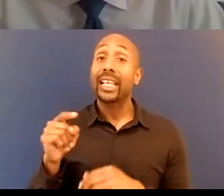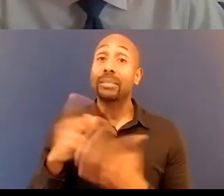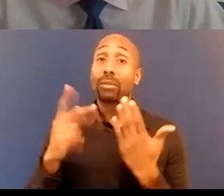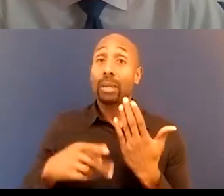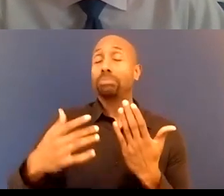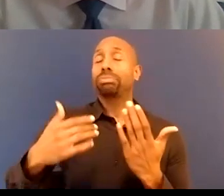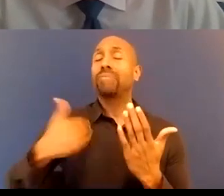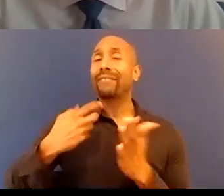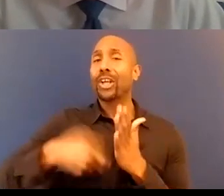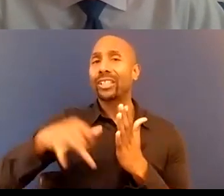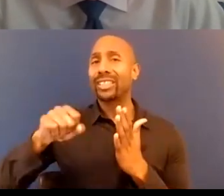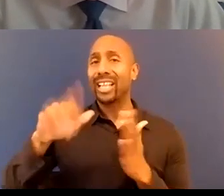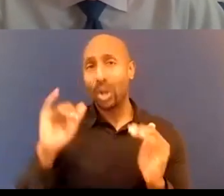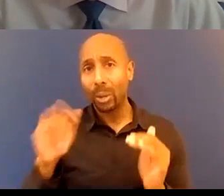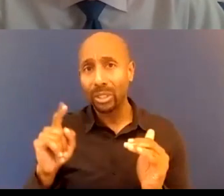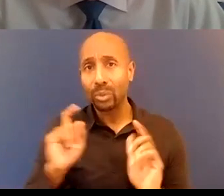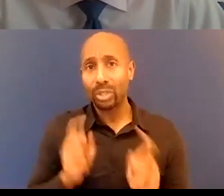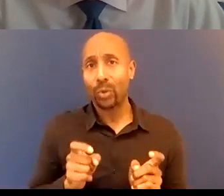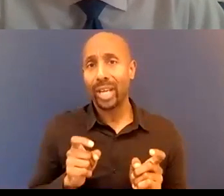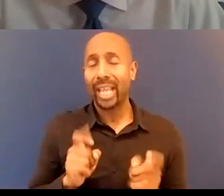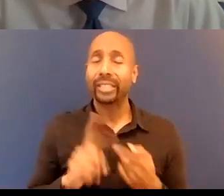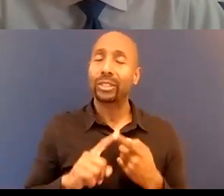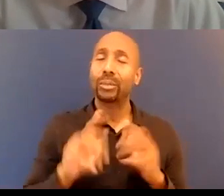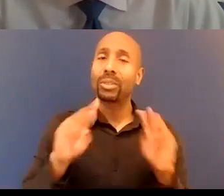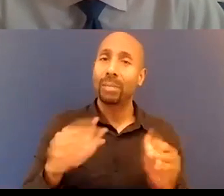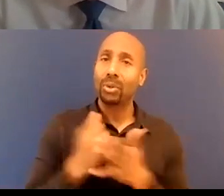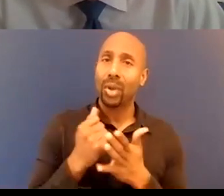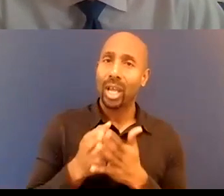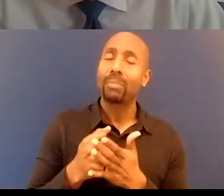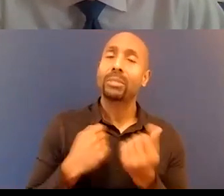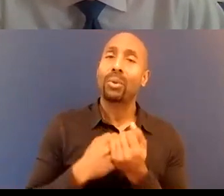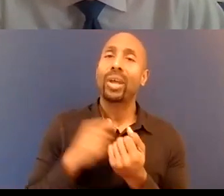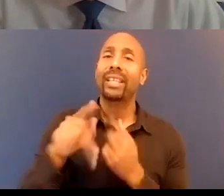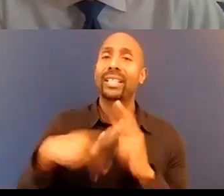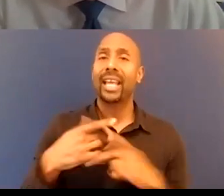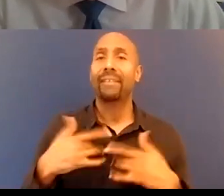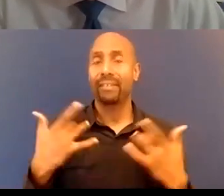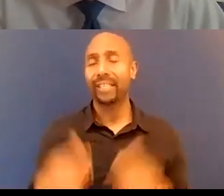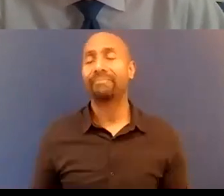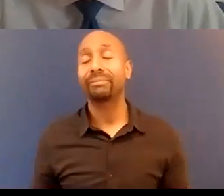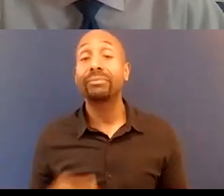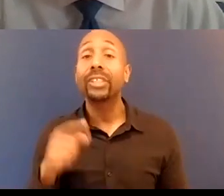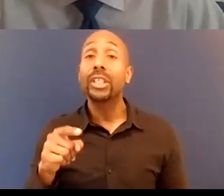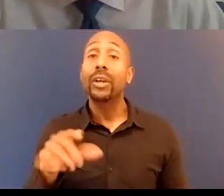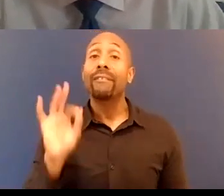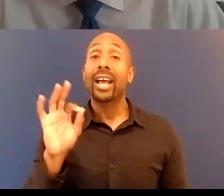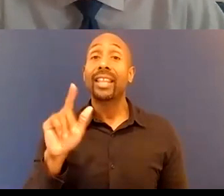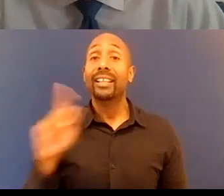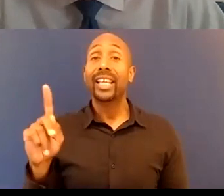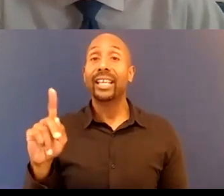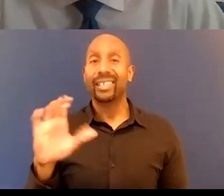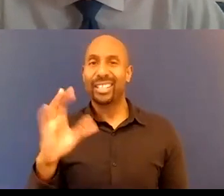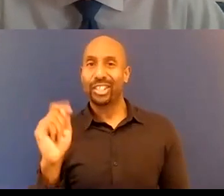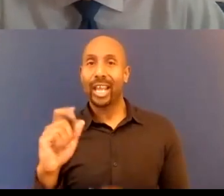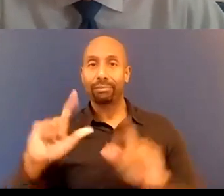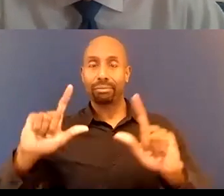can you can find a link in the chat box at the bottom of your screen or you can go to your zoom invite or actually go onto our website